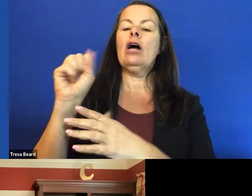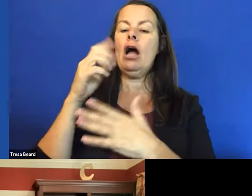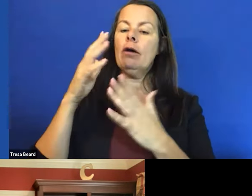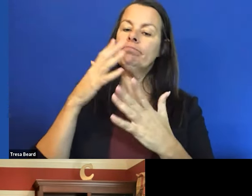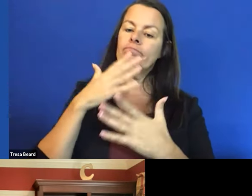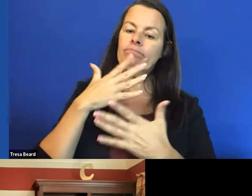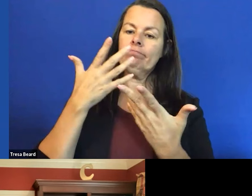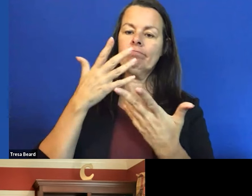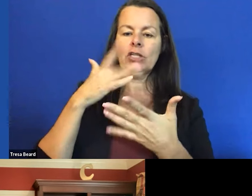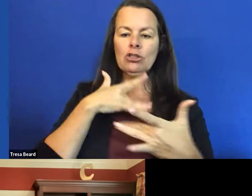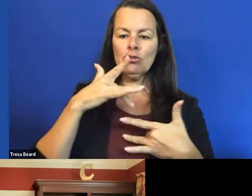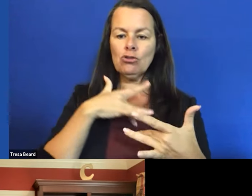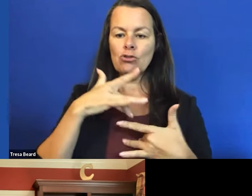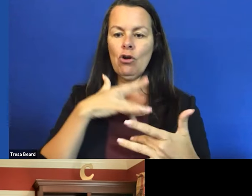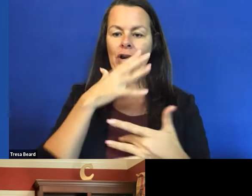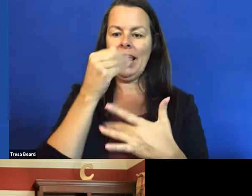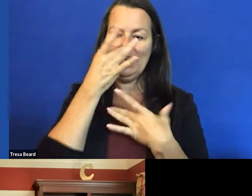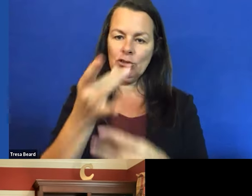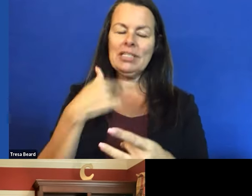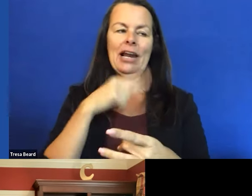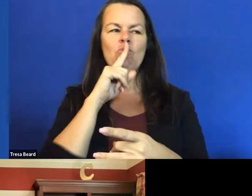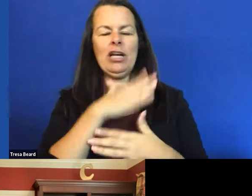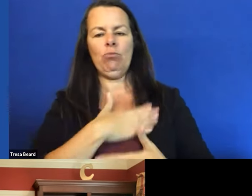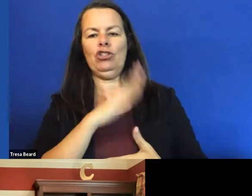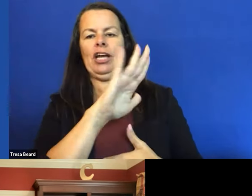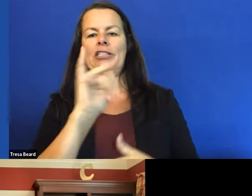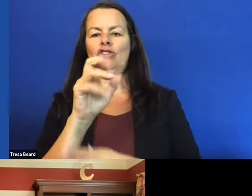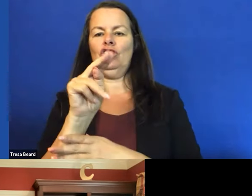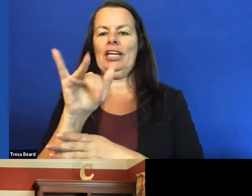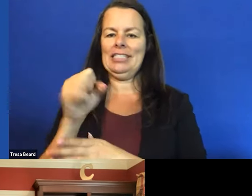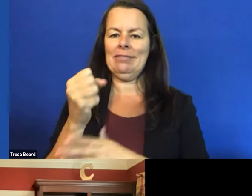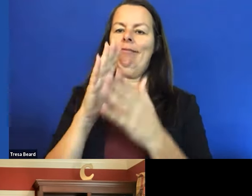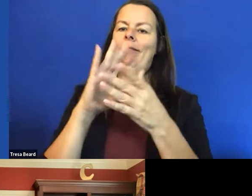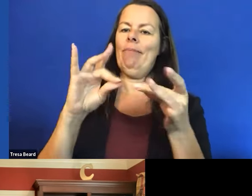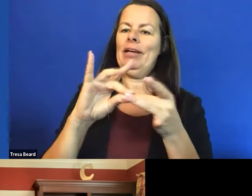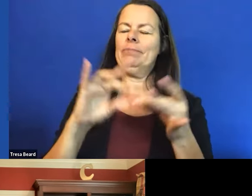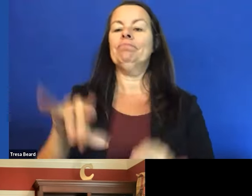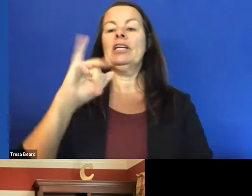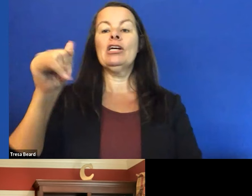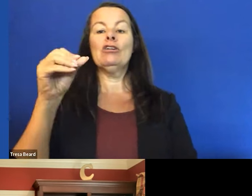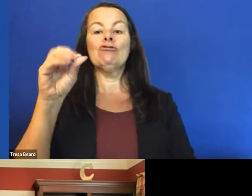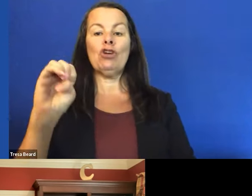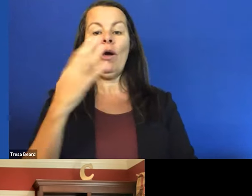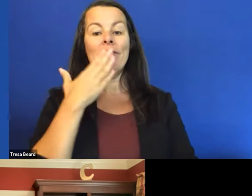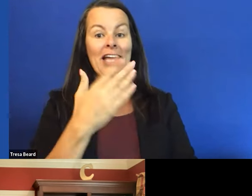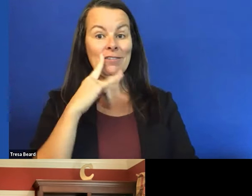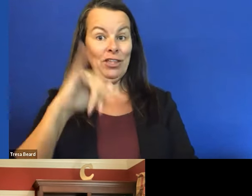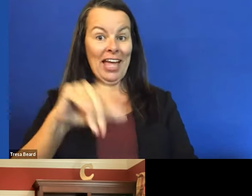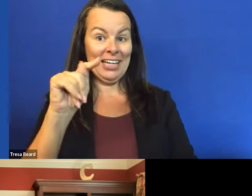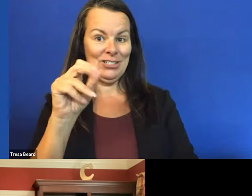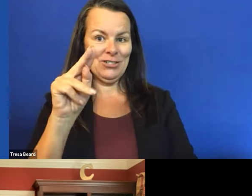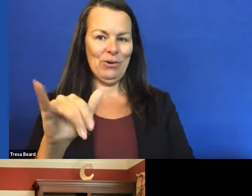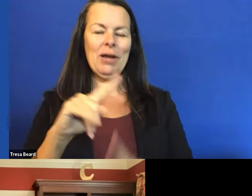particularly appreciate Jenny's comments. Tony thanks for that, Tony. But I also want to thank you for